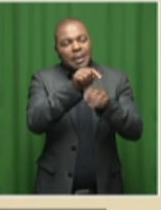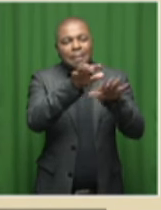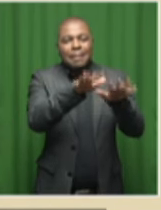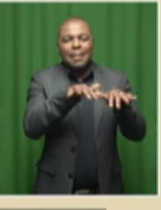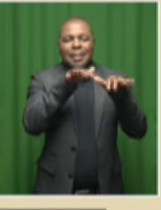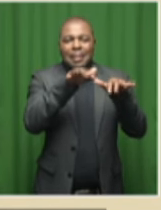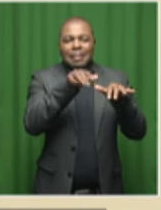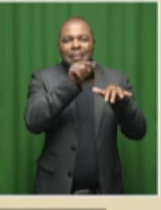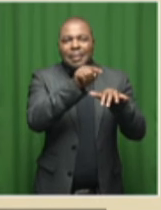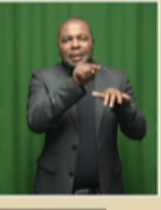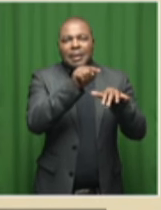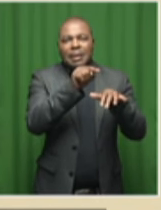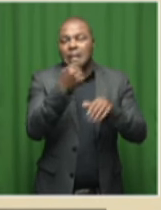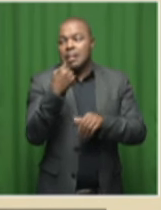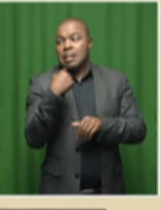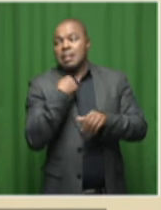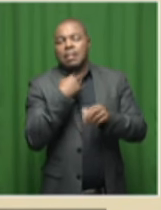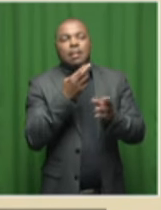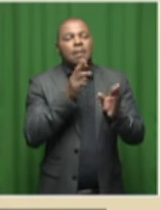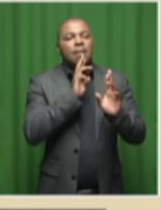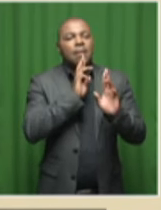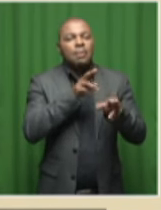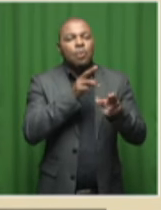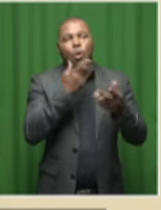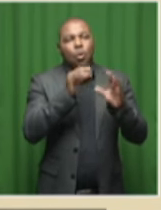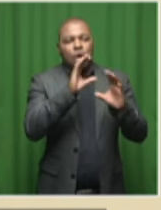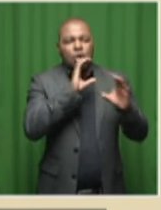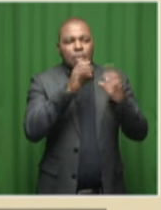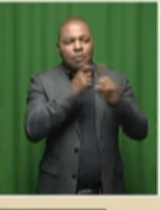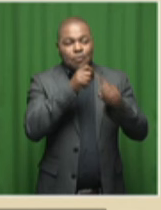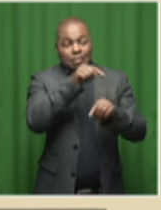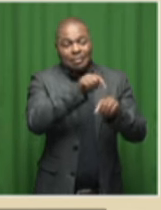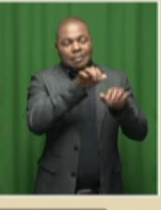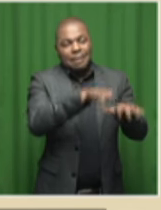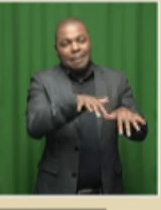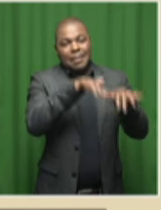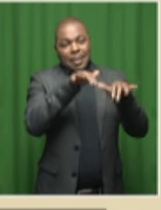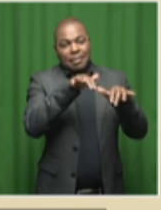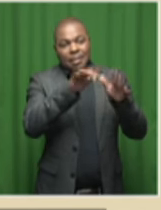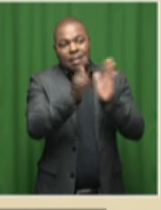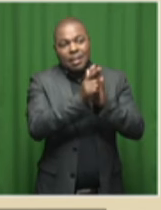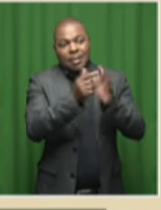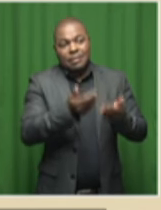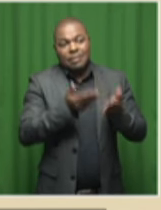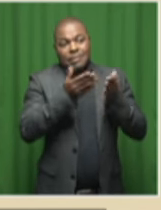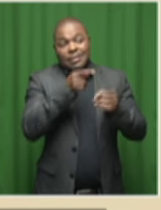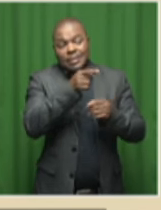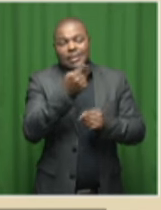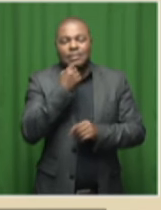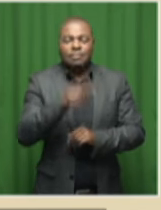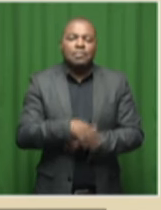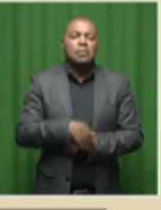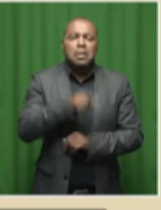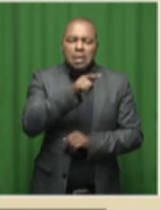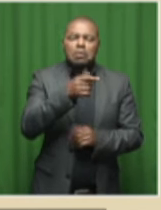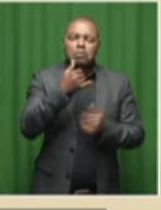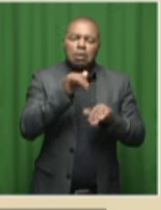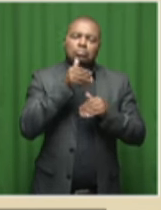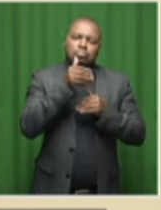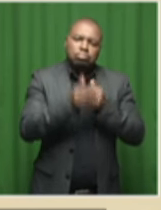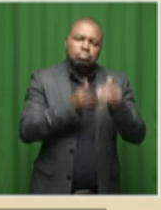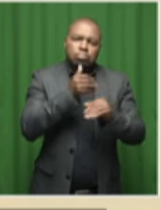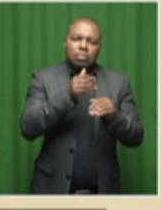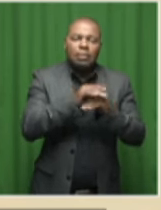The latest report or communication we received from their legal services is that they were in the process of